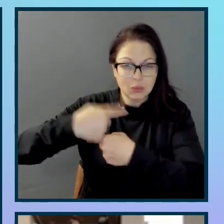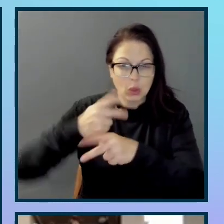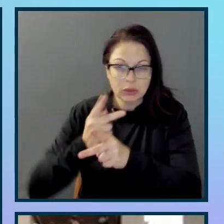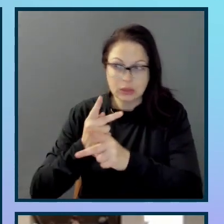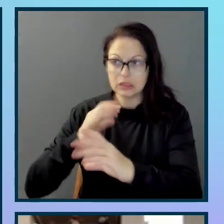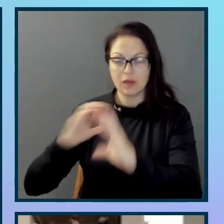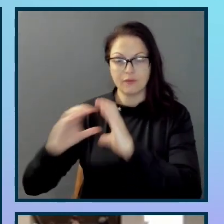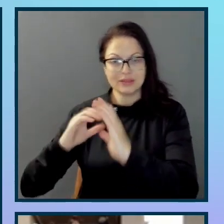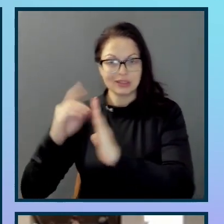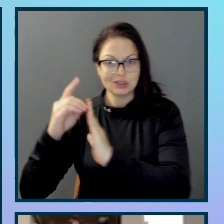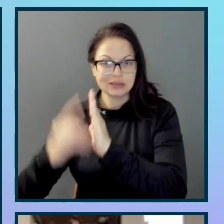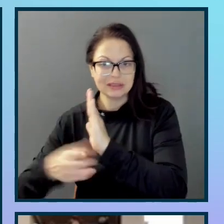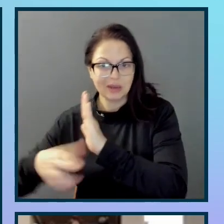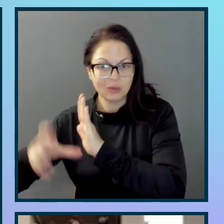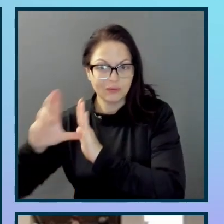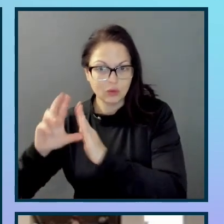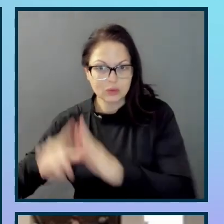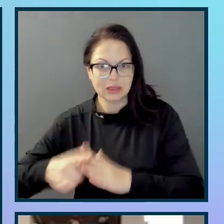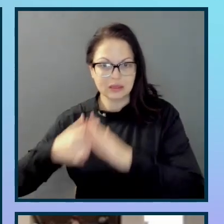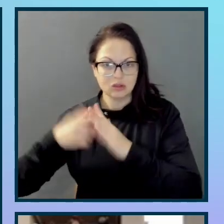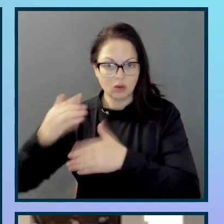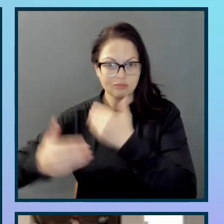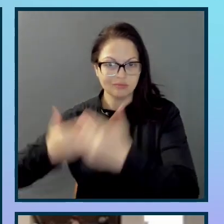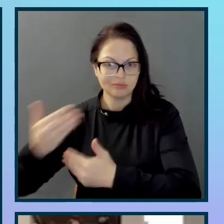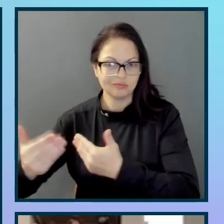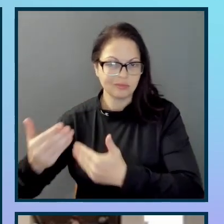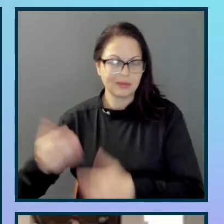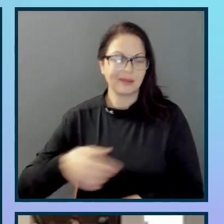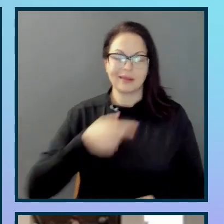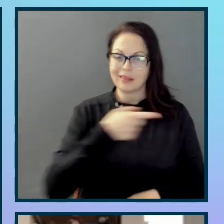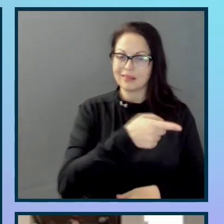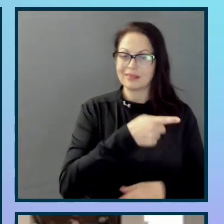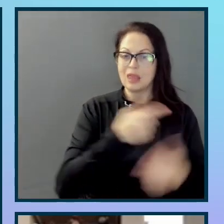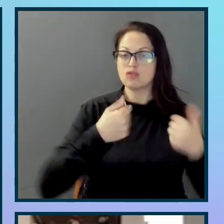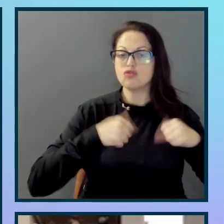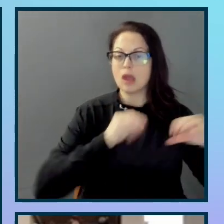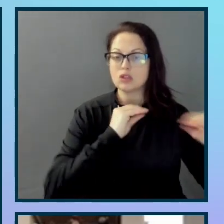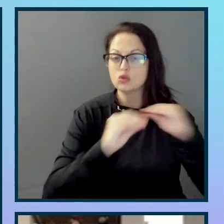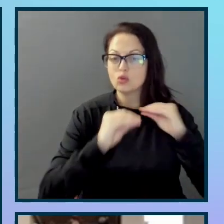at the start of the process, they're left to rectify problems already created.